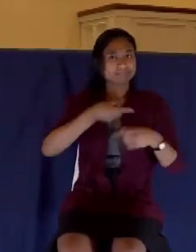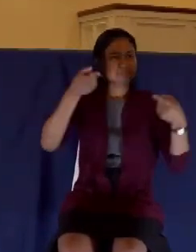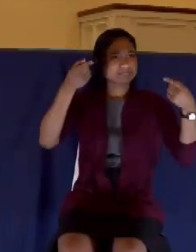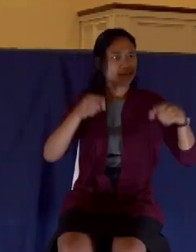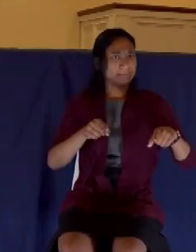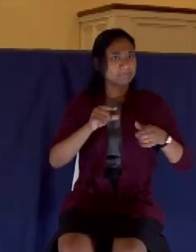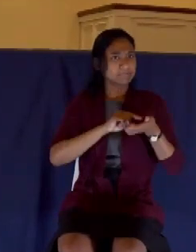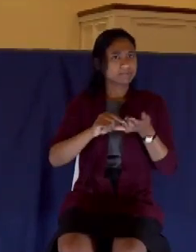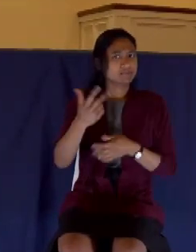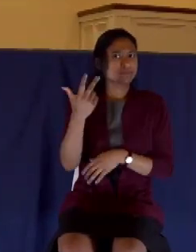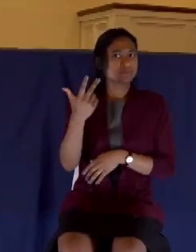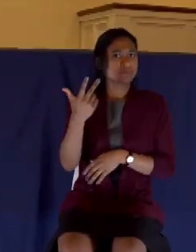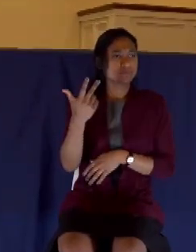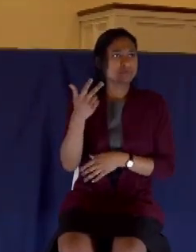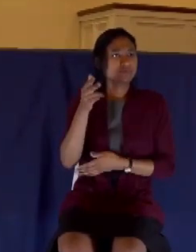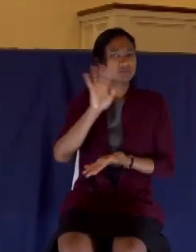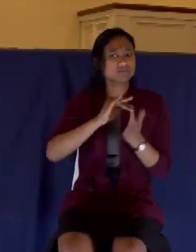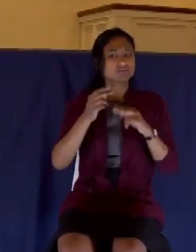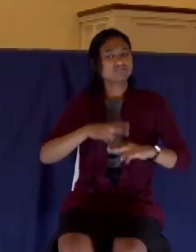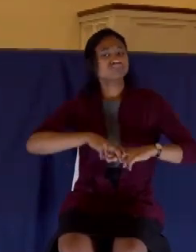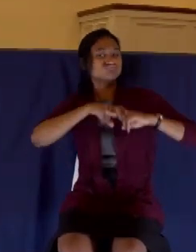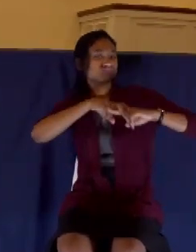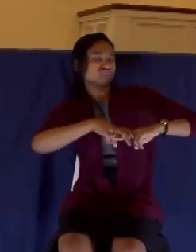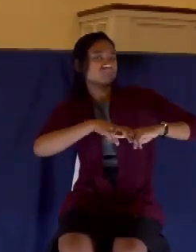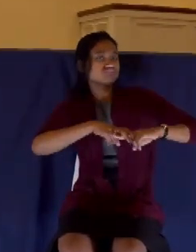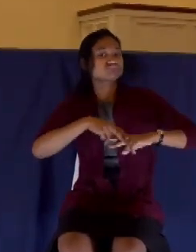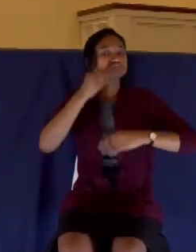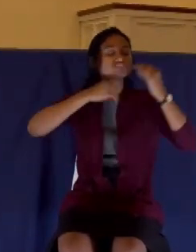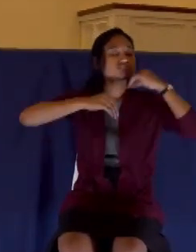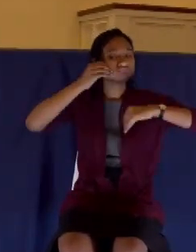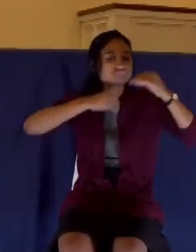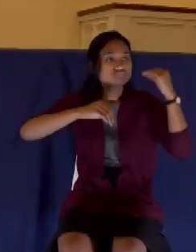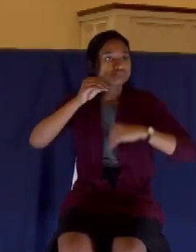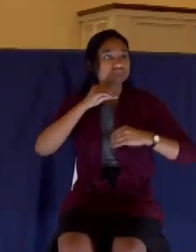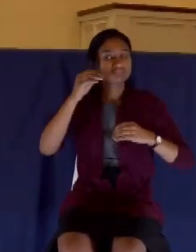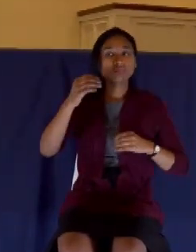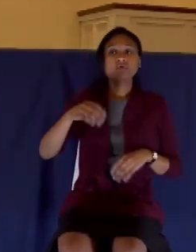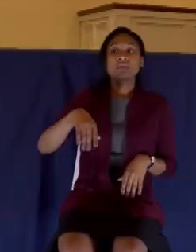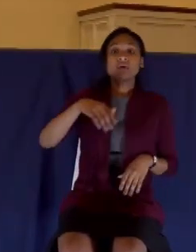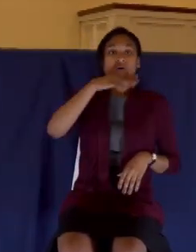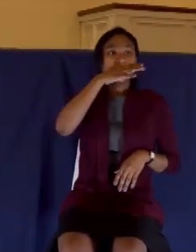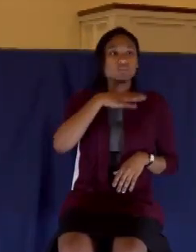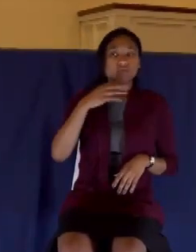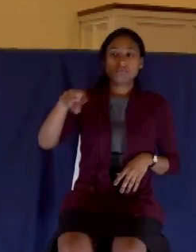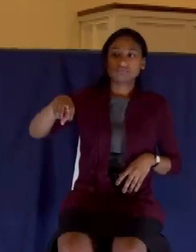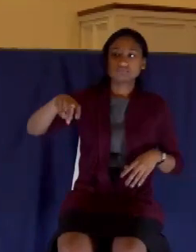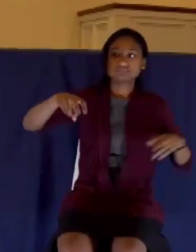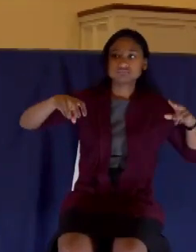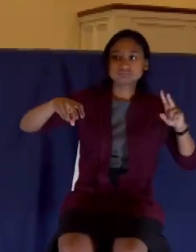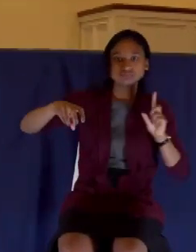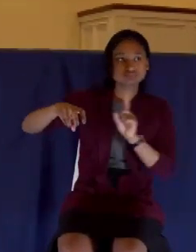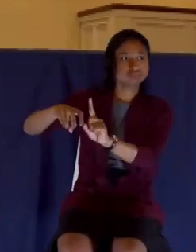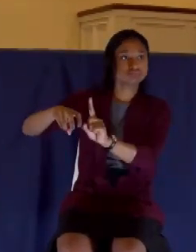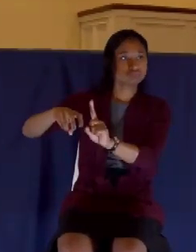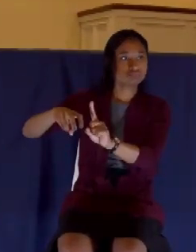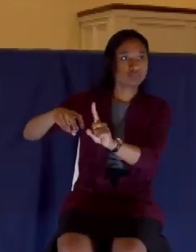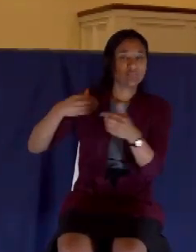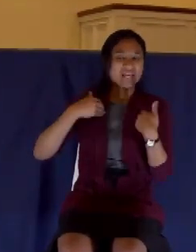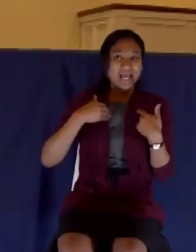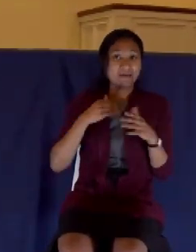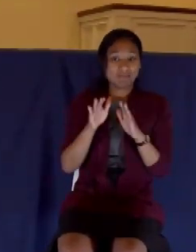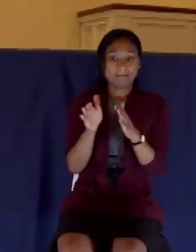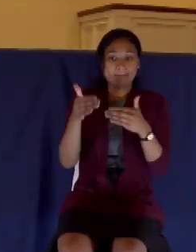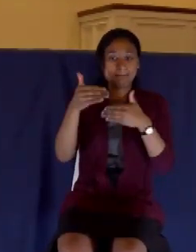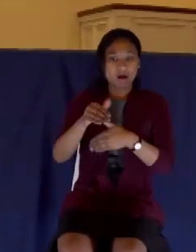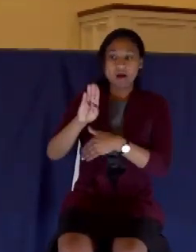3 it says, And as he sat at meat, there came a woman having an alabaster box of ointment of spikenard, very precious. And she